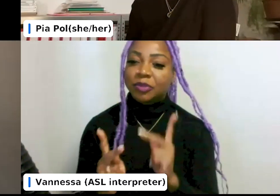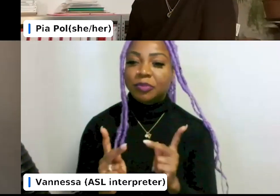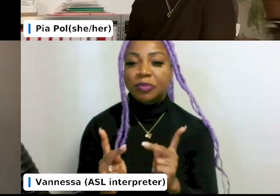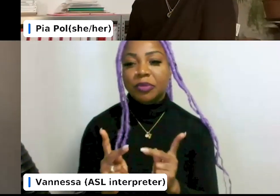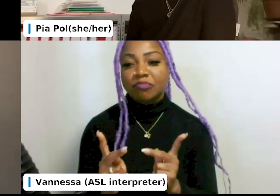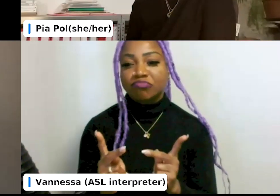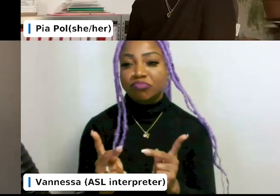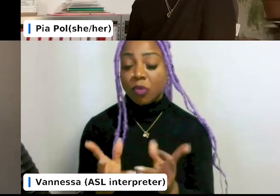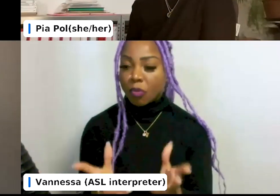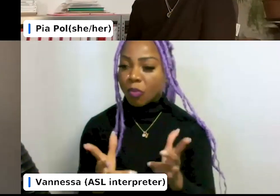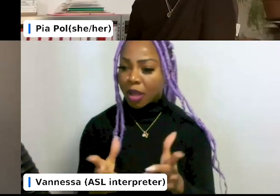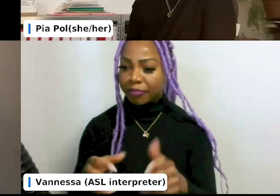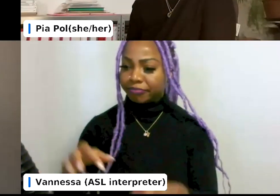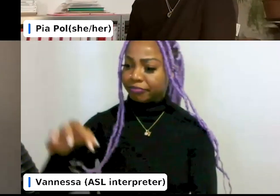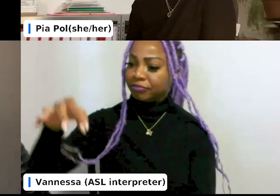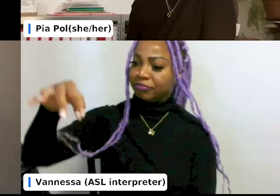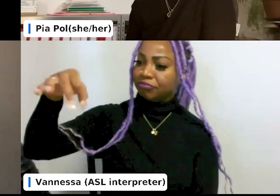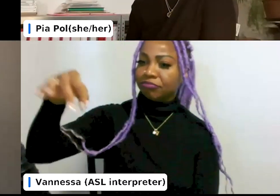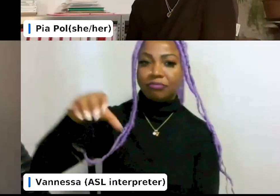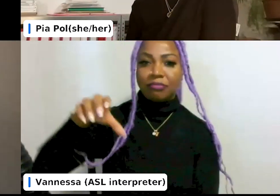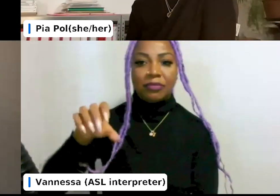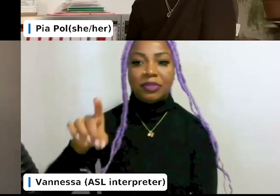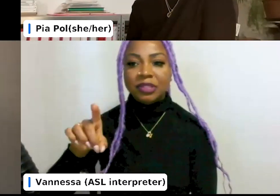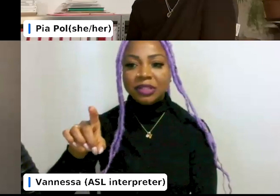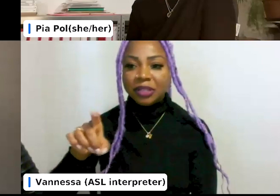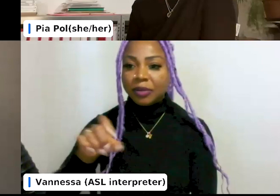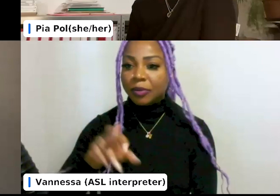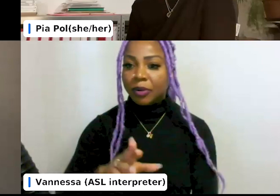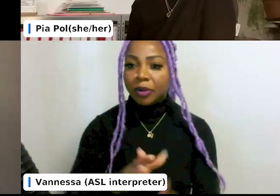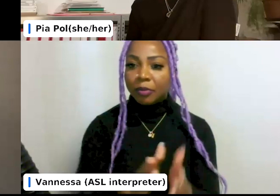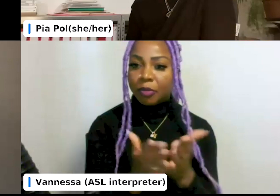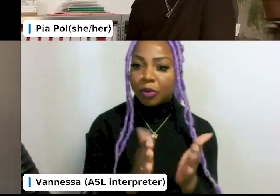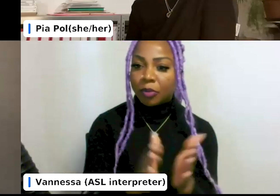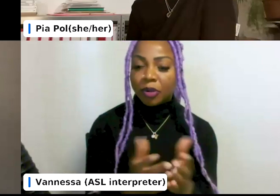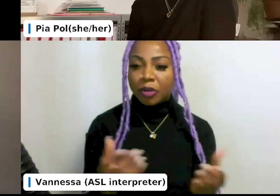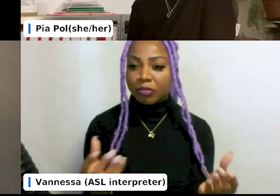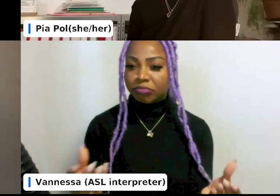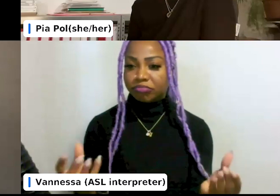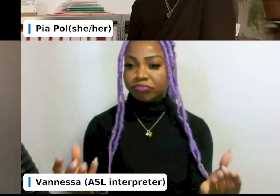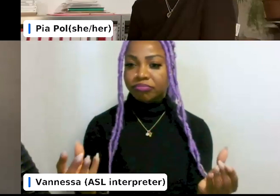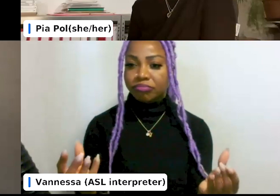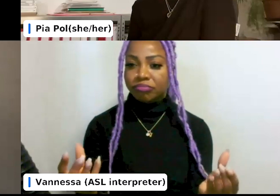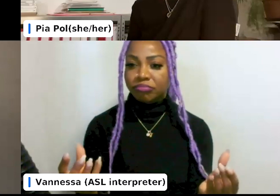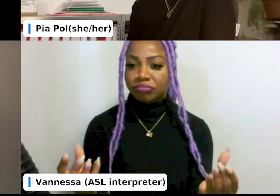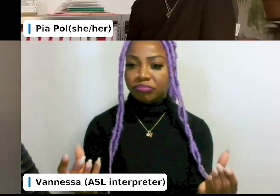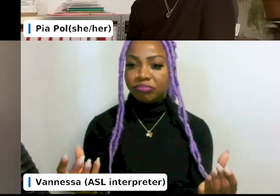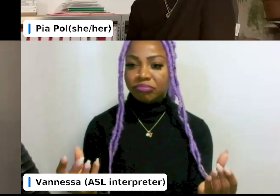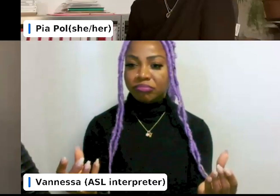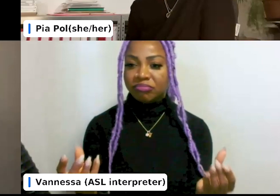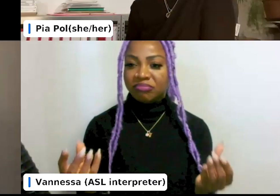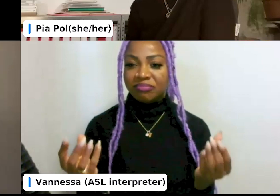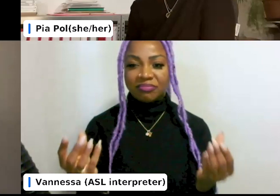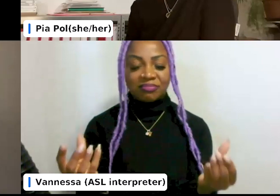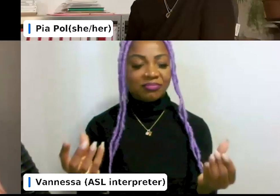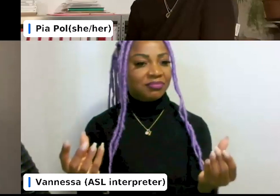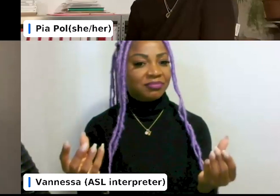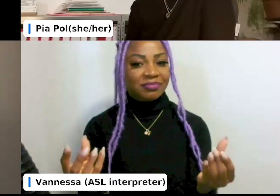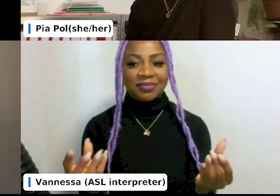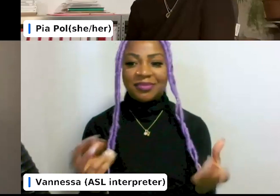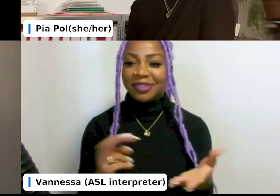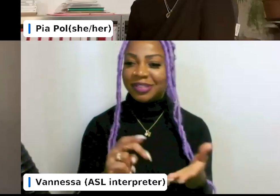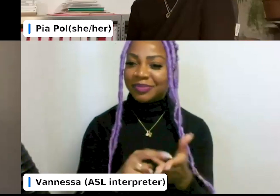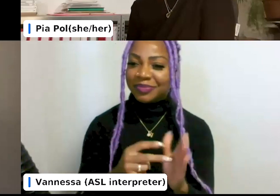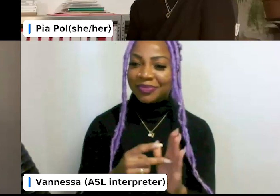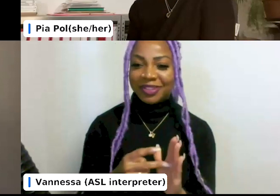physical object because the moment something becomes like a physical thing that manifests itself in your reality, it's